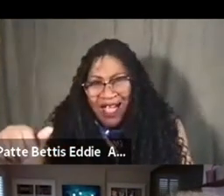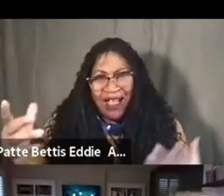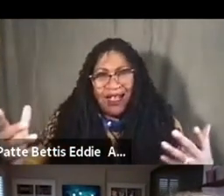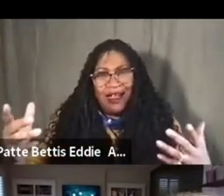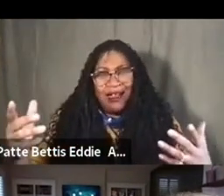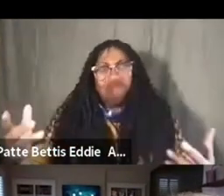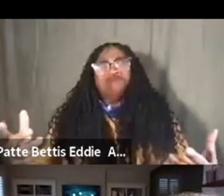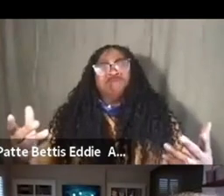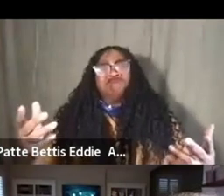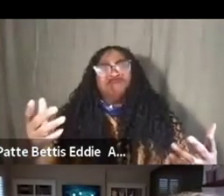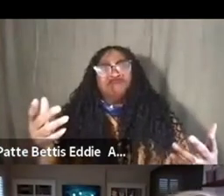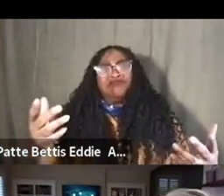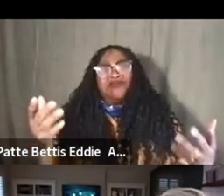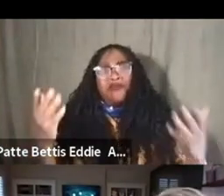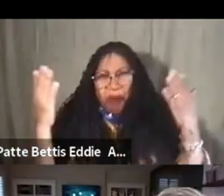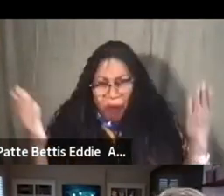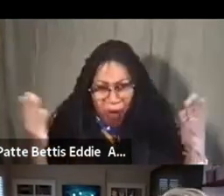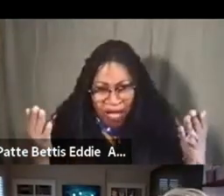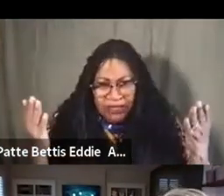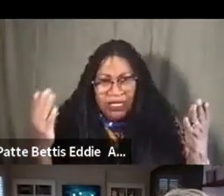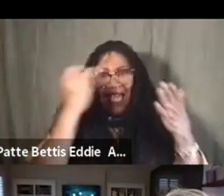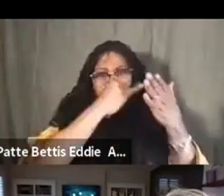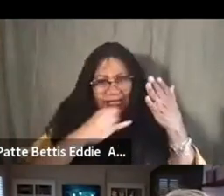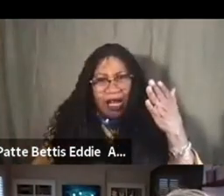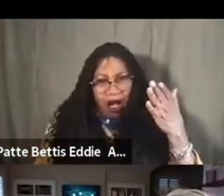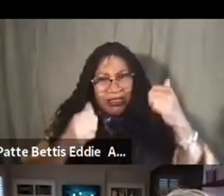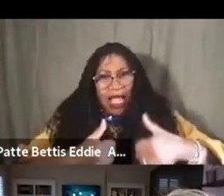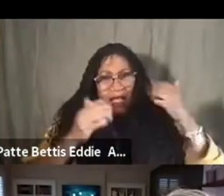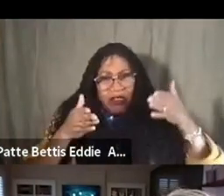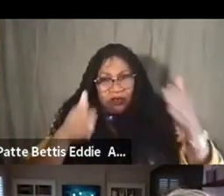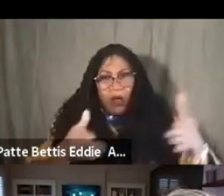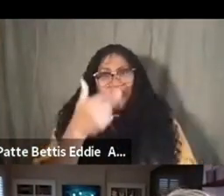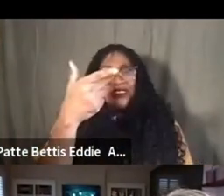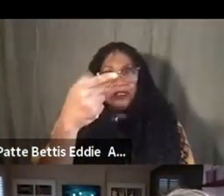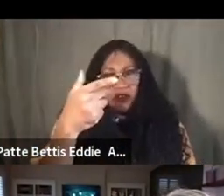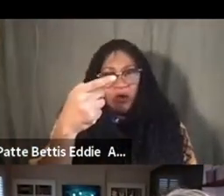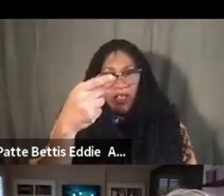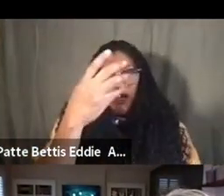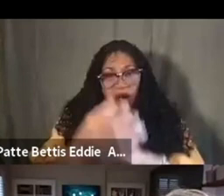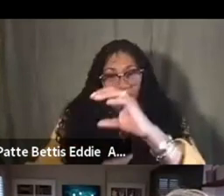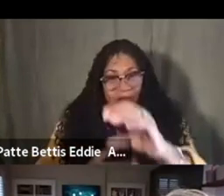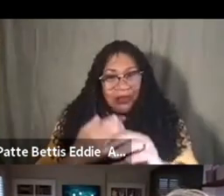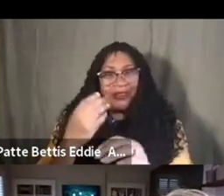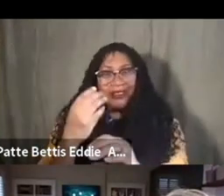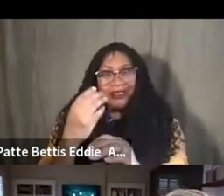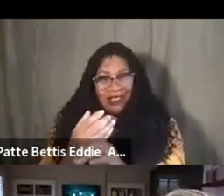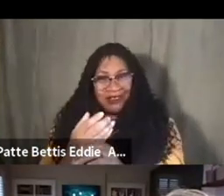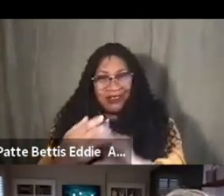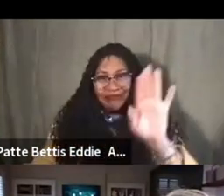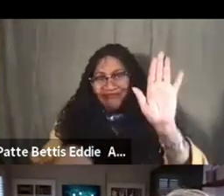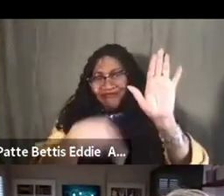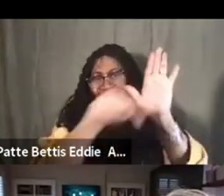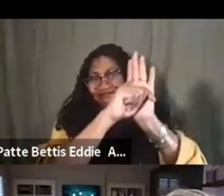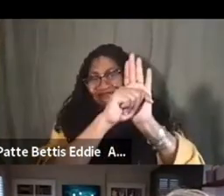like this. We're in the 21st century, and that negative stereotype